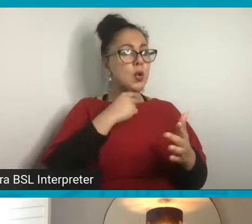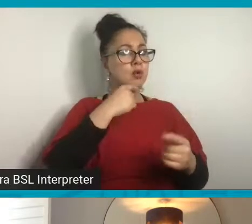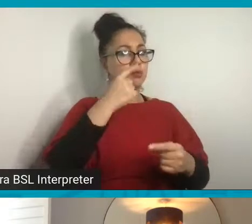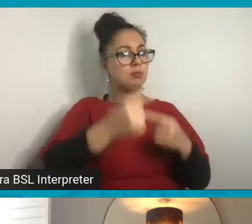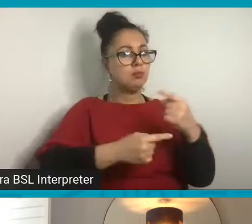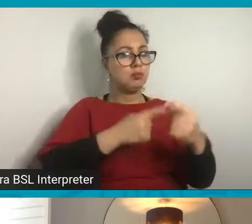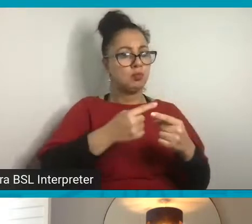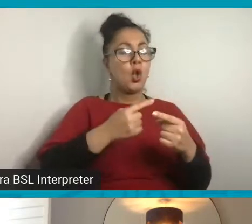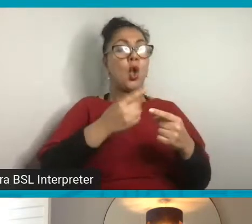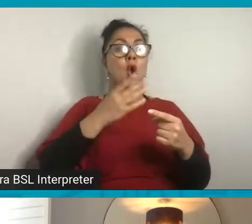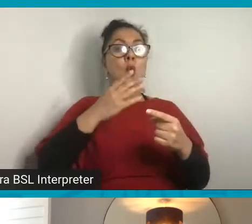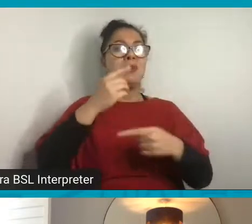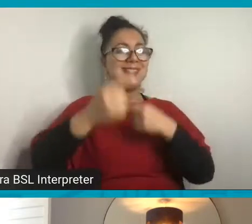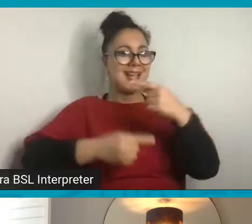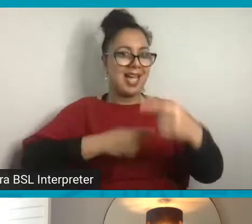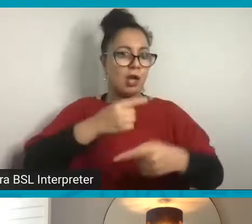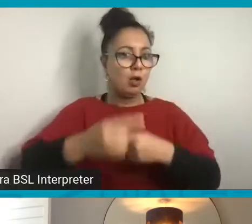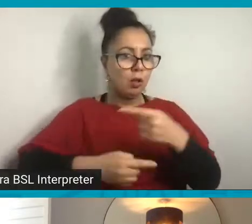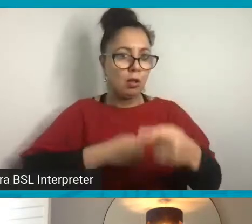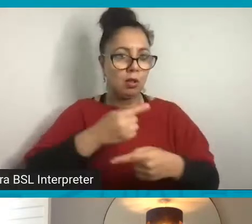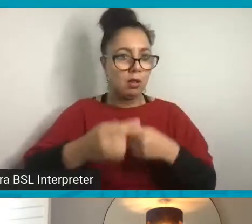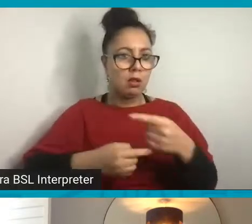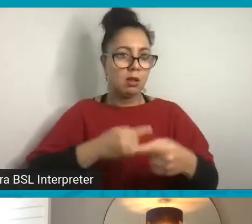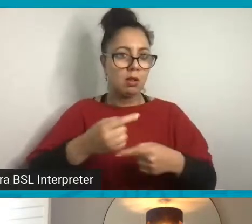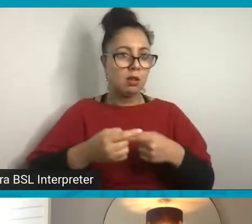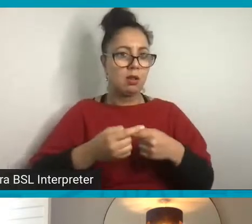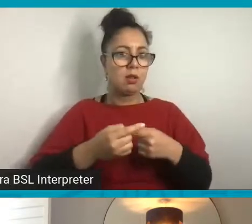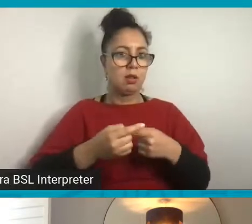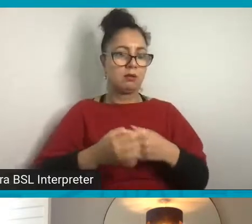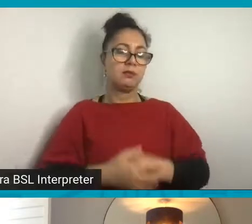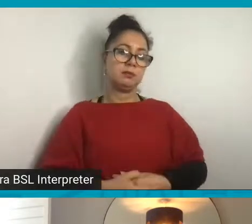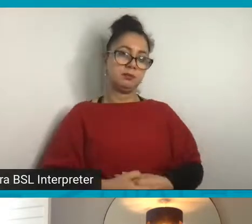And these are all the things that are not powerless.